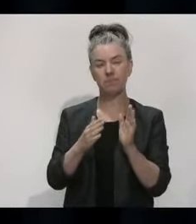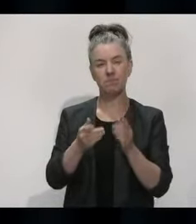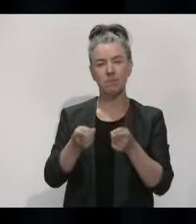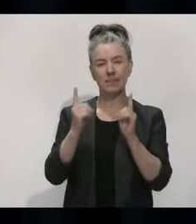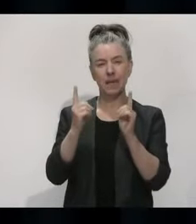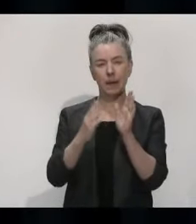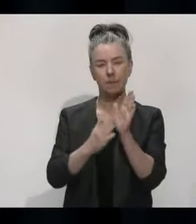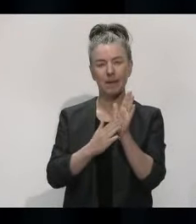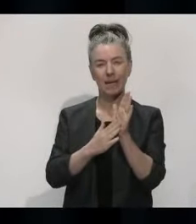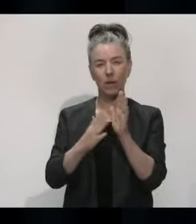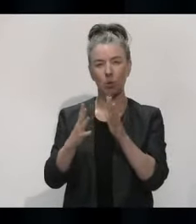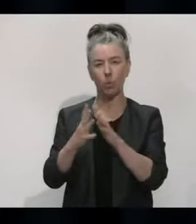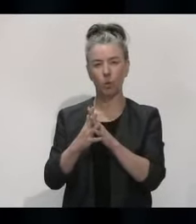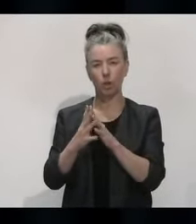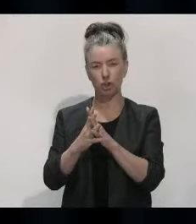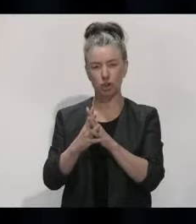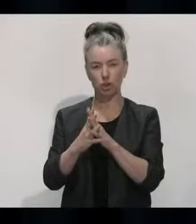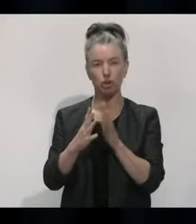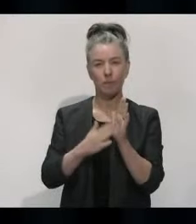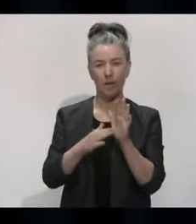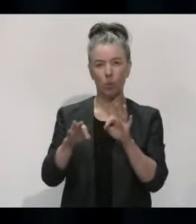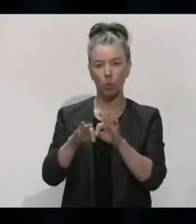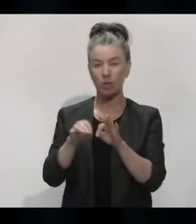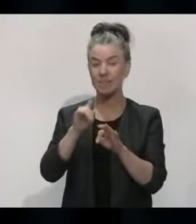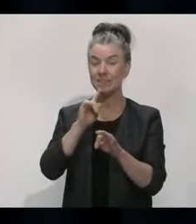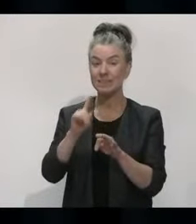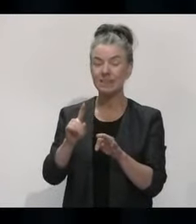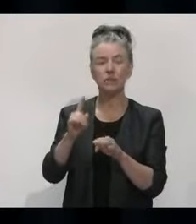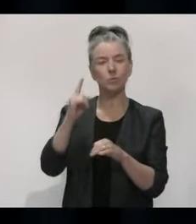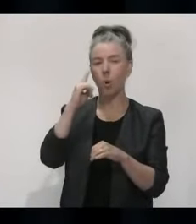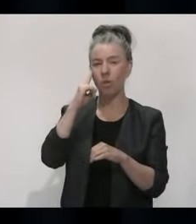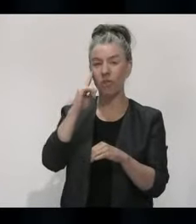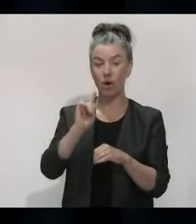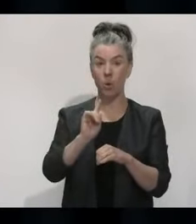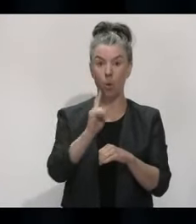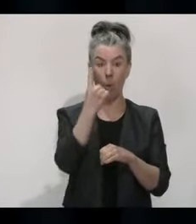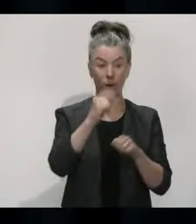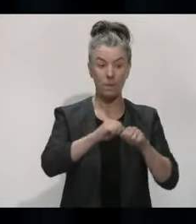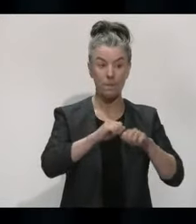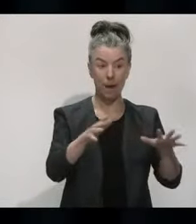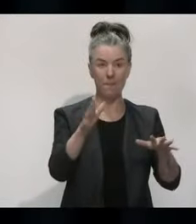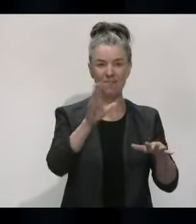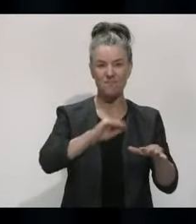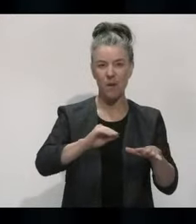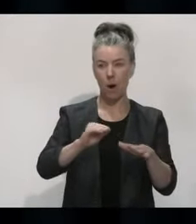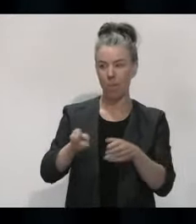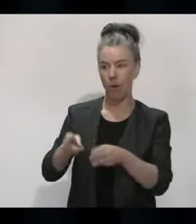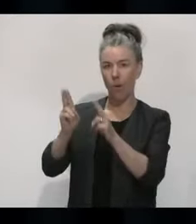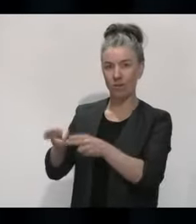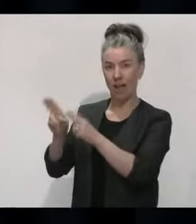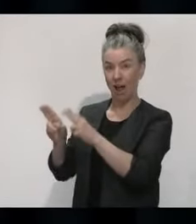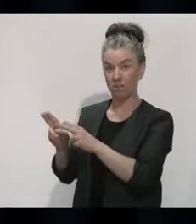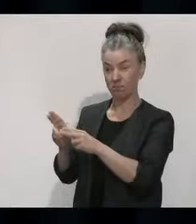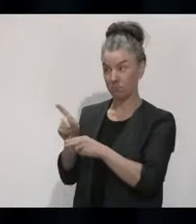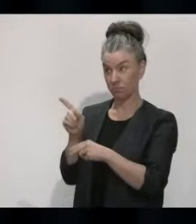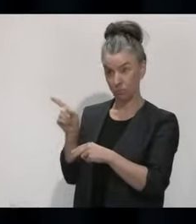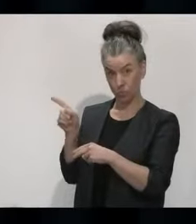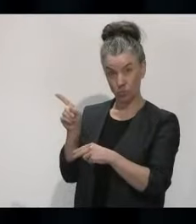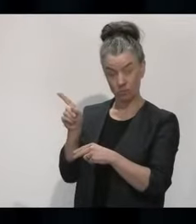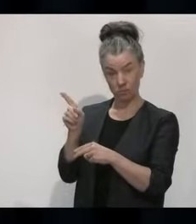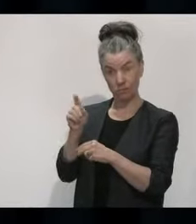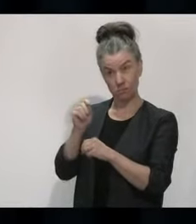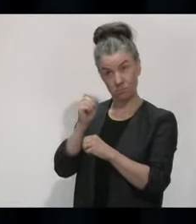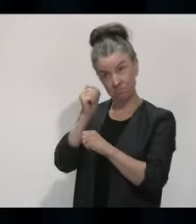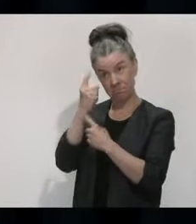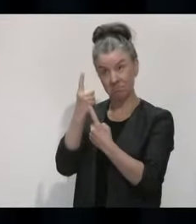suggested MIQ was highly unlikely to be the source of the Auckland outbreak. Can either of you confirm whether that's also your understanding?